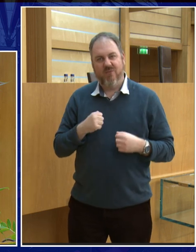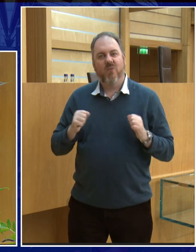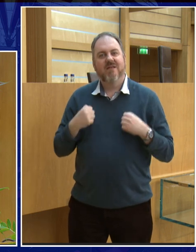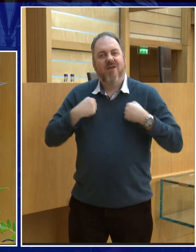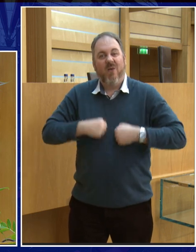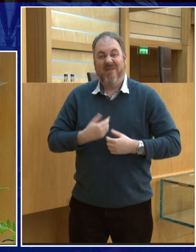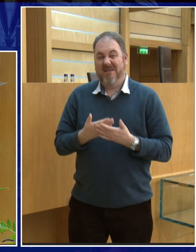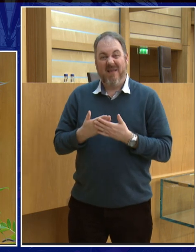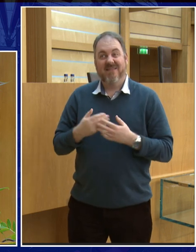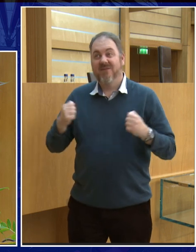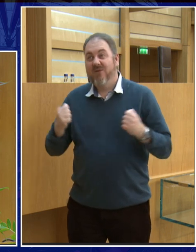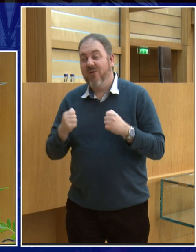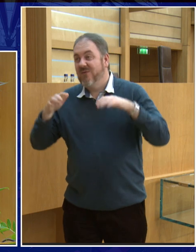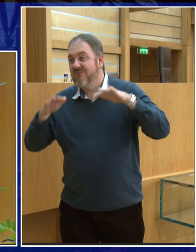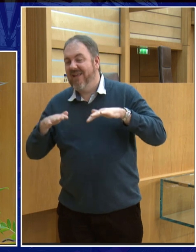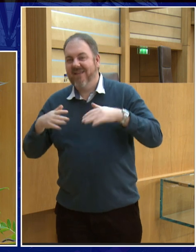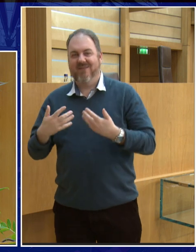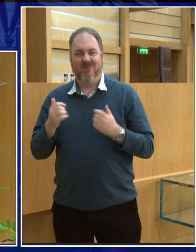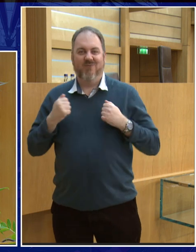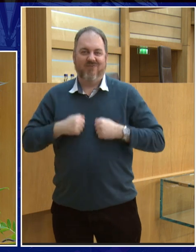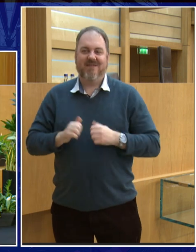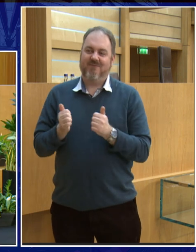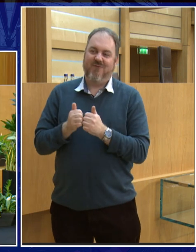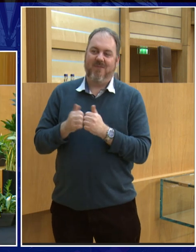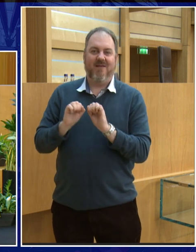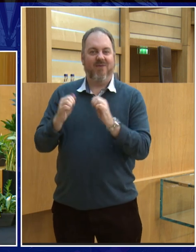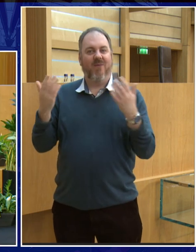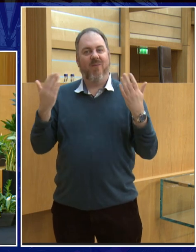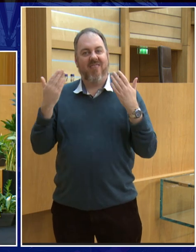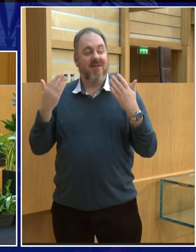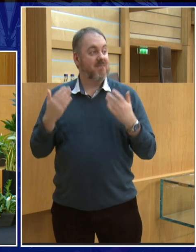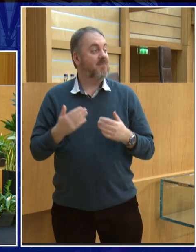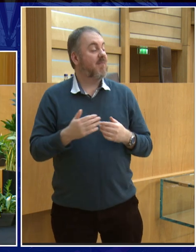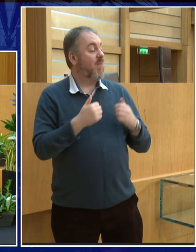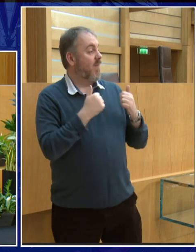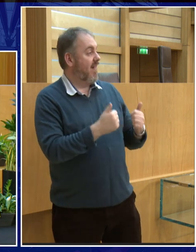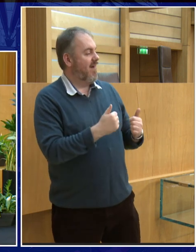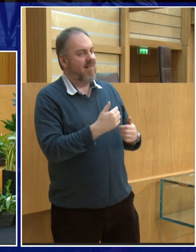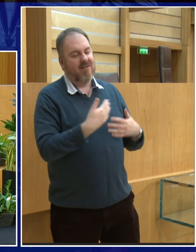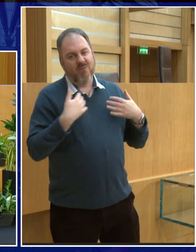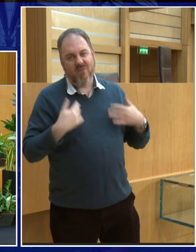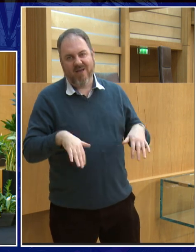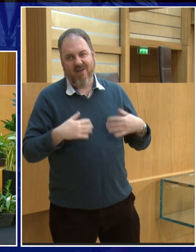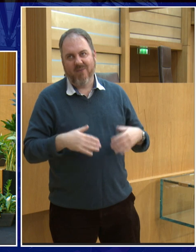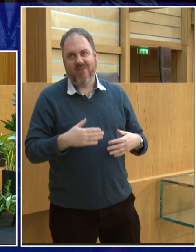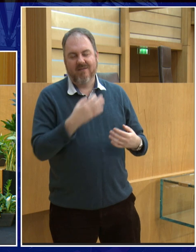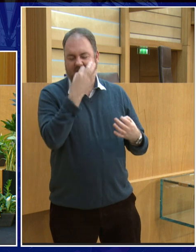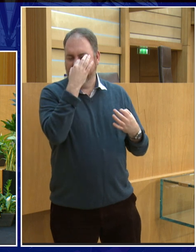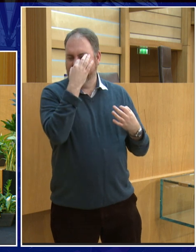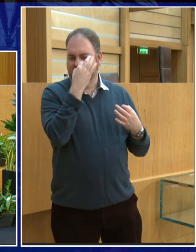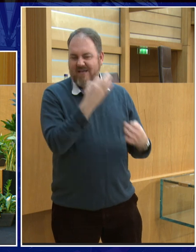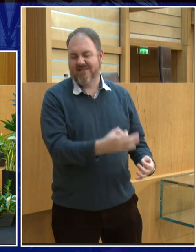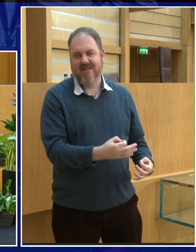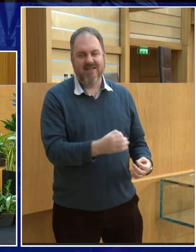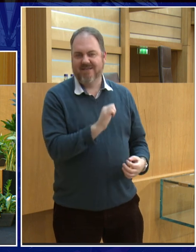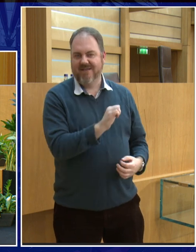It depends on your environment, the way you dress. Thank you very much. Well, can I say fascinating. We could